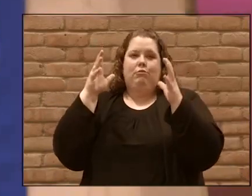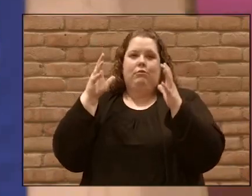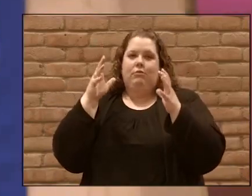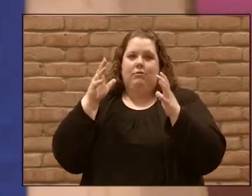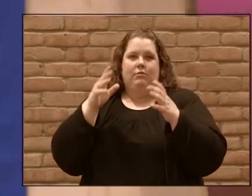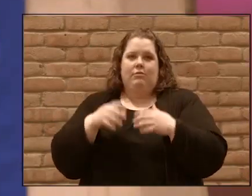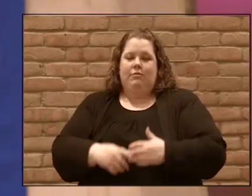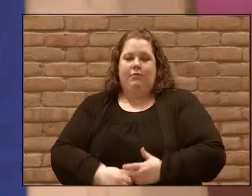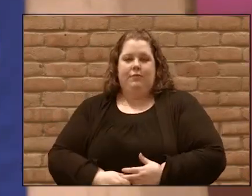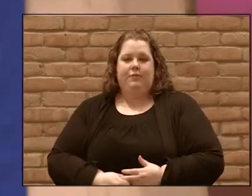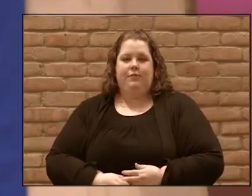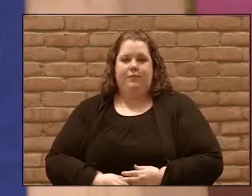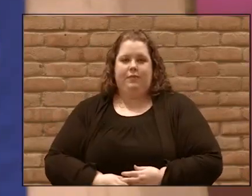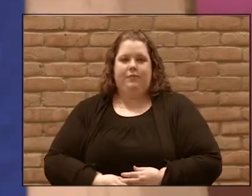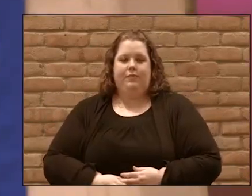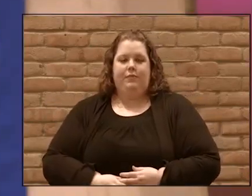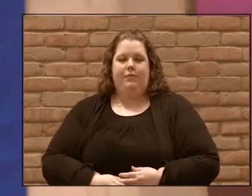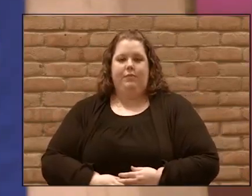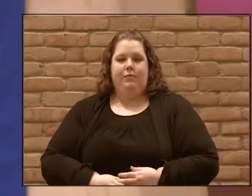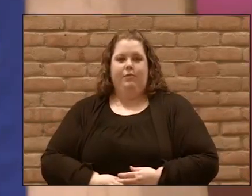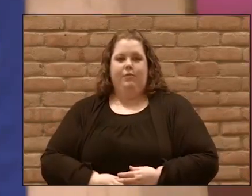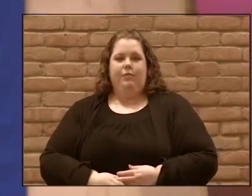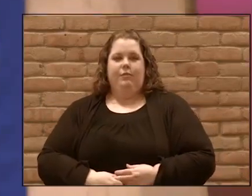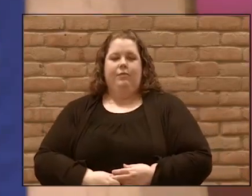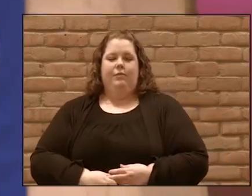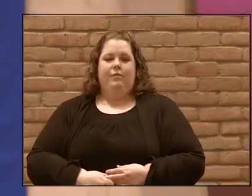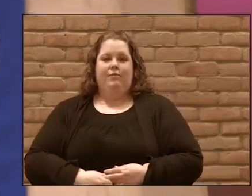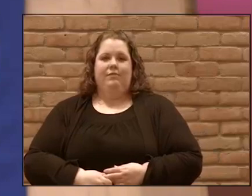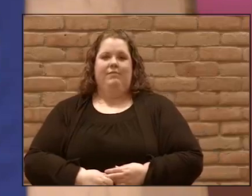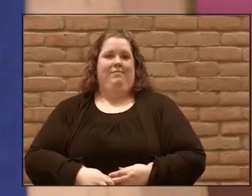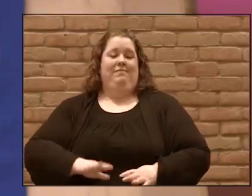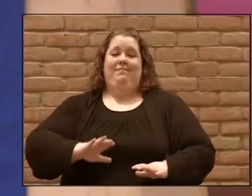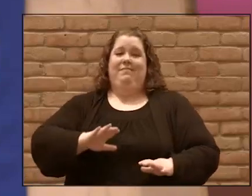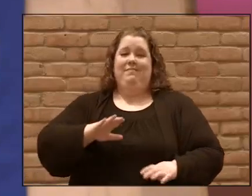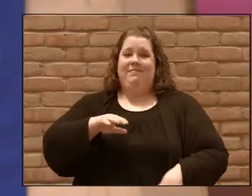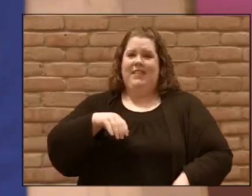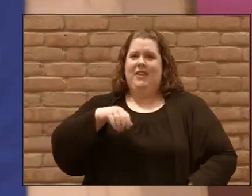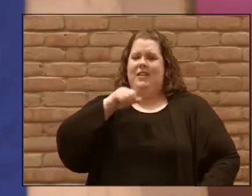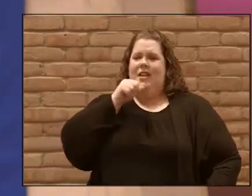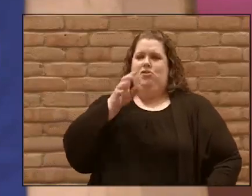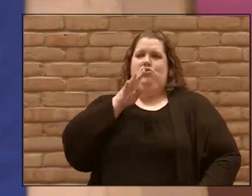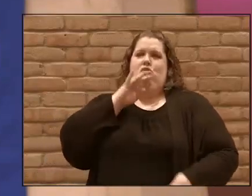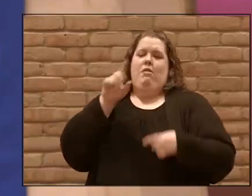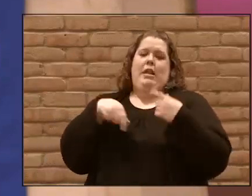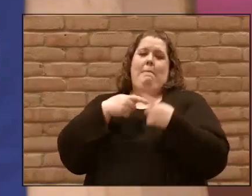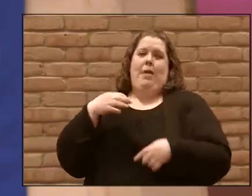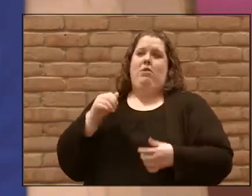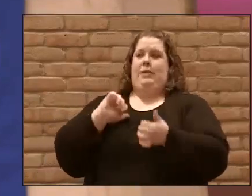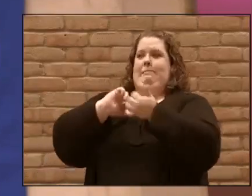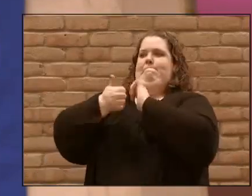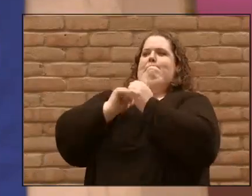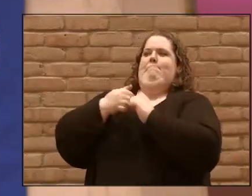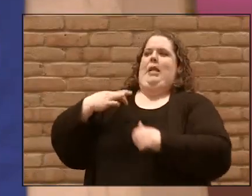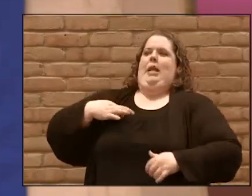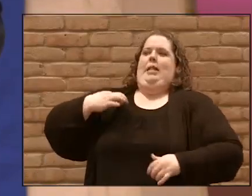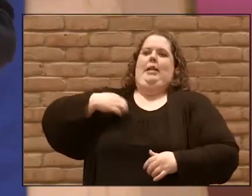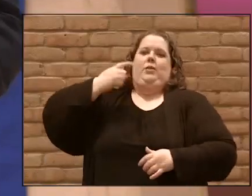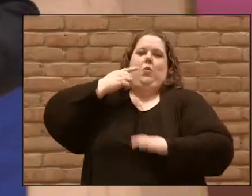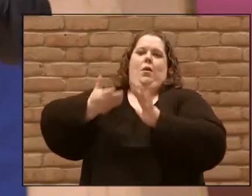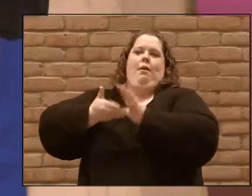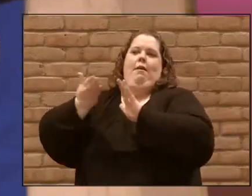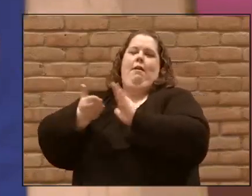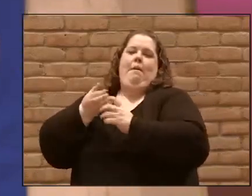today. There was no talk of being elected to an office to make a difference there.